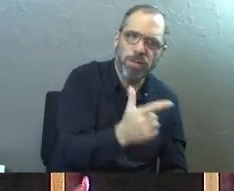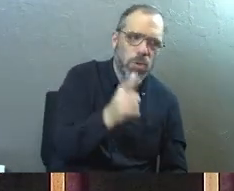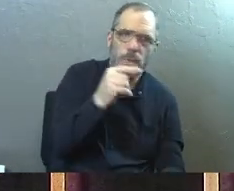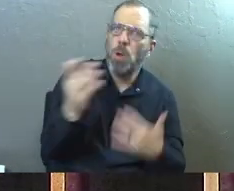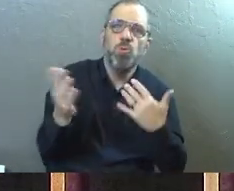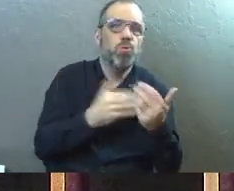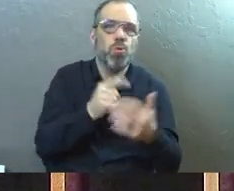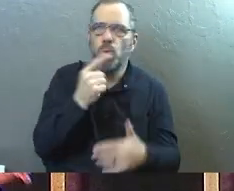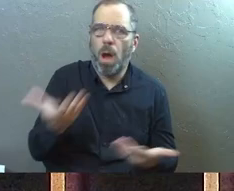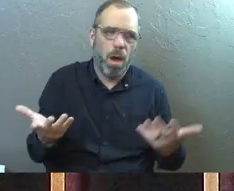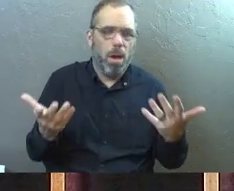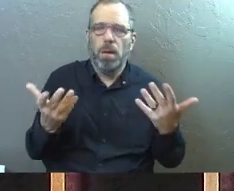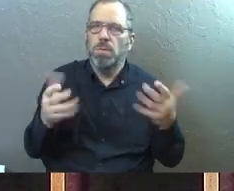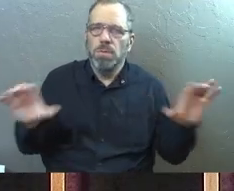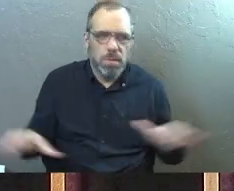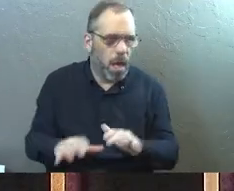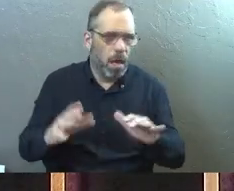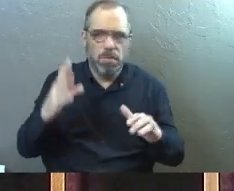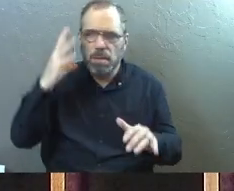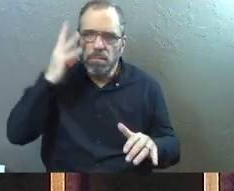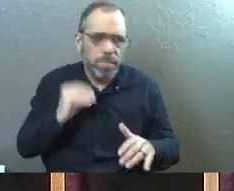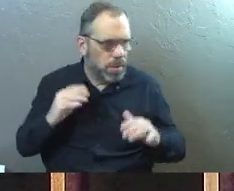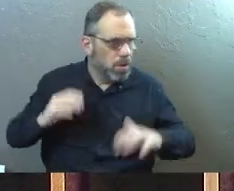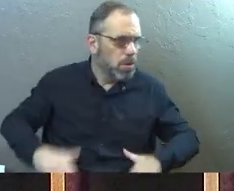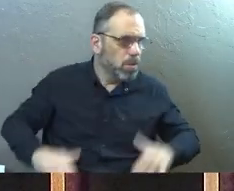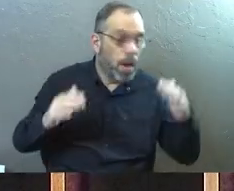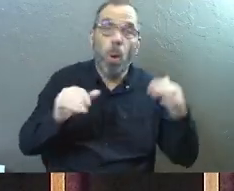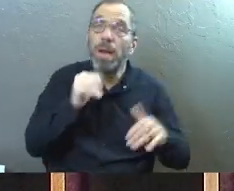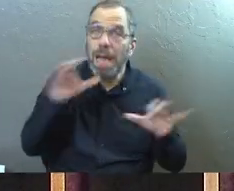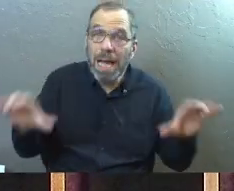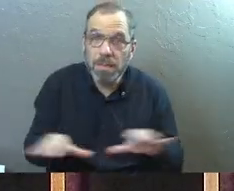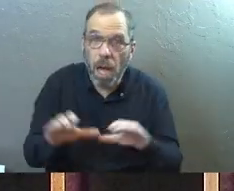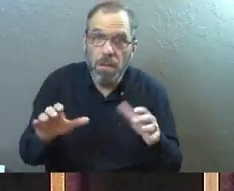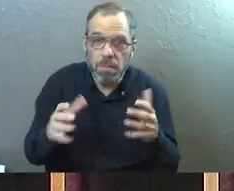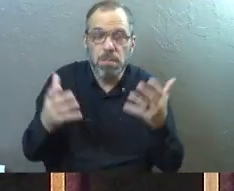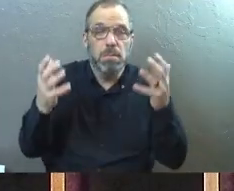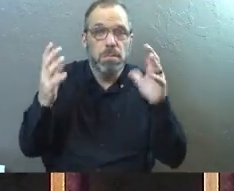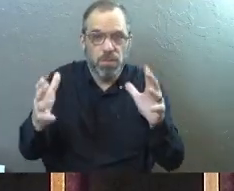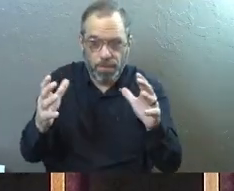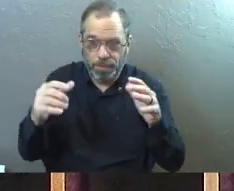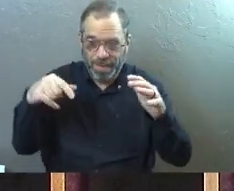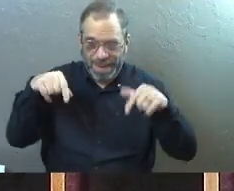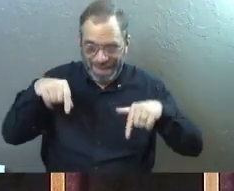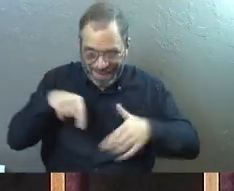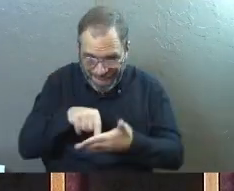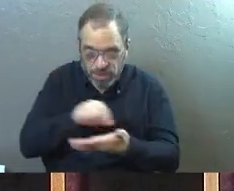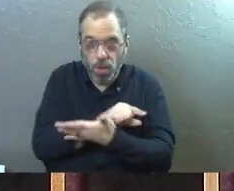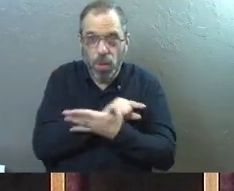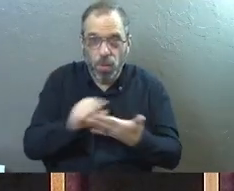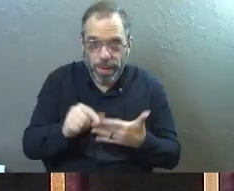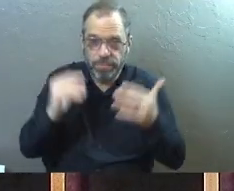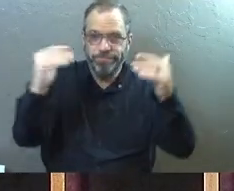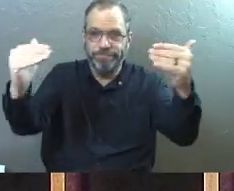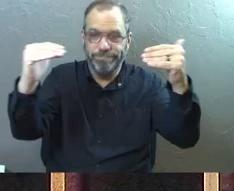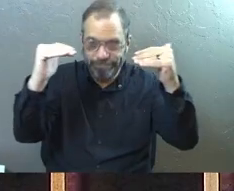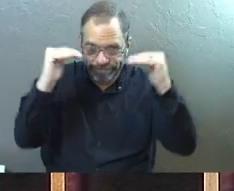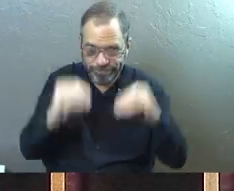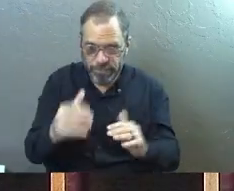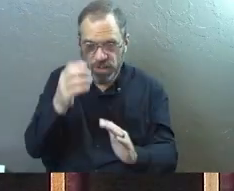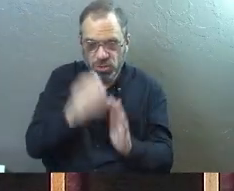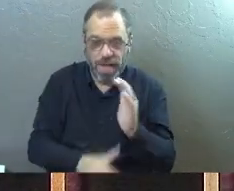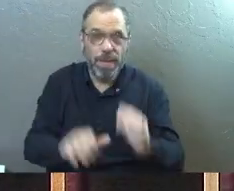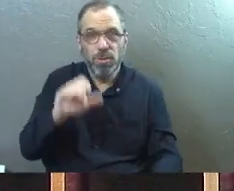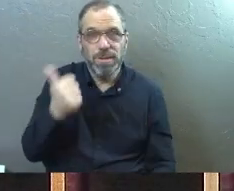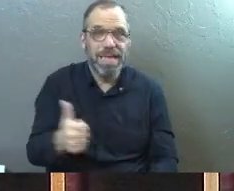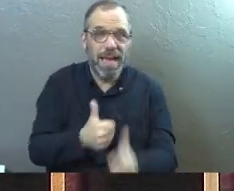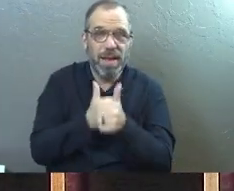no matter who we are, what we've done, where we've been, what we haven't done, right? All that stuff. And so this week, we're gonna jump into the next chapter, like I said, chapter